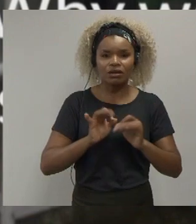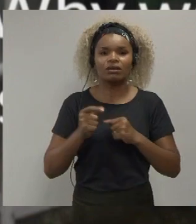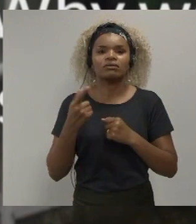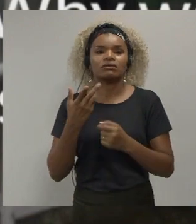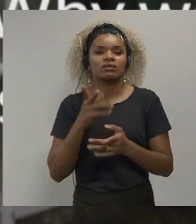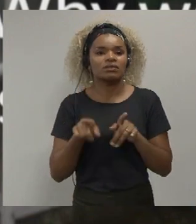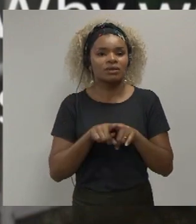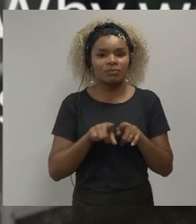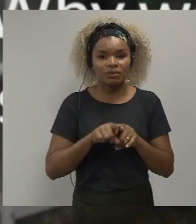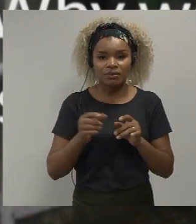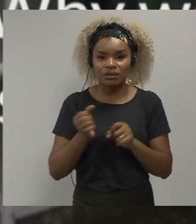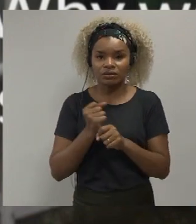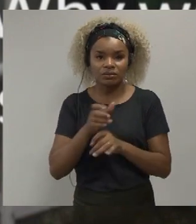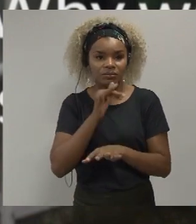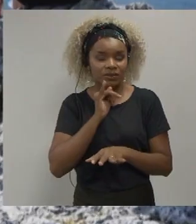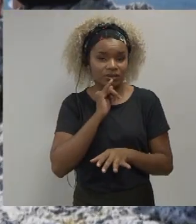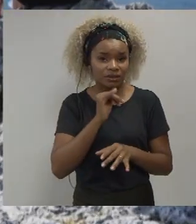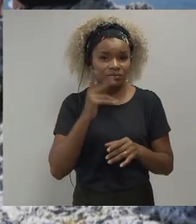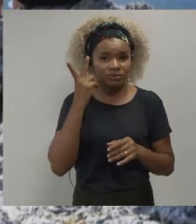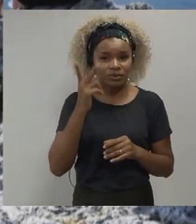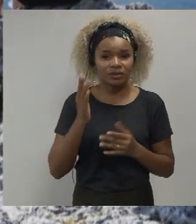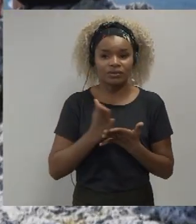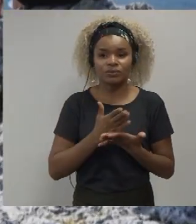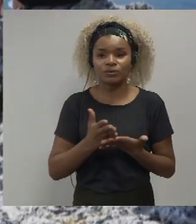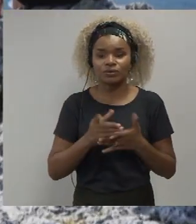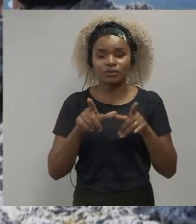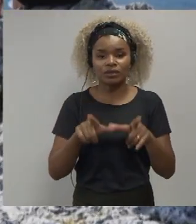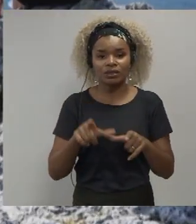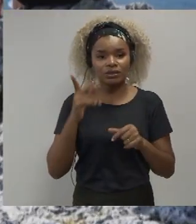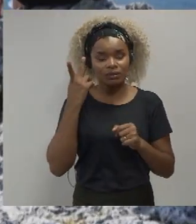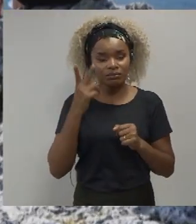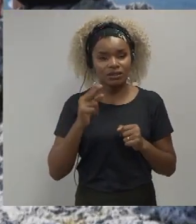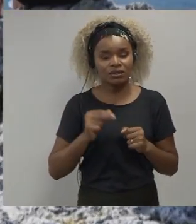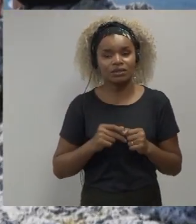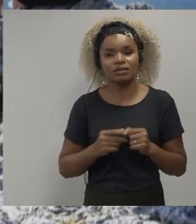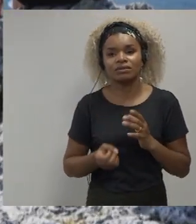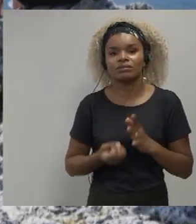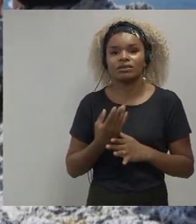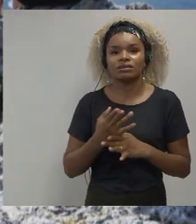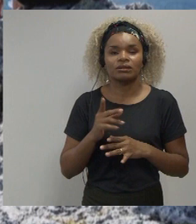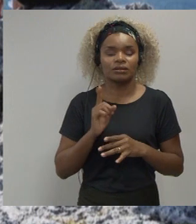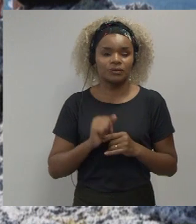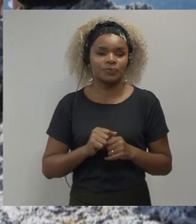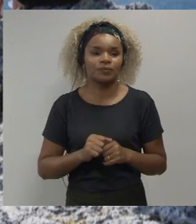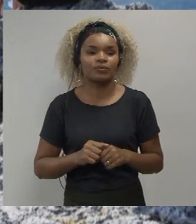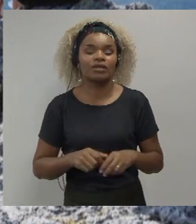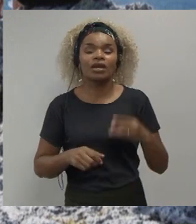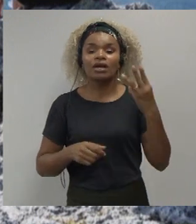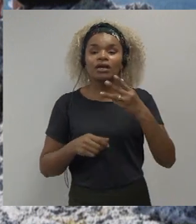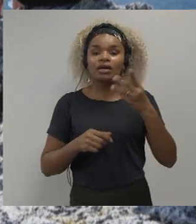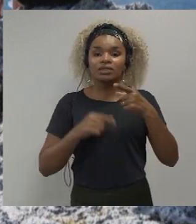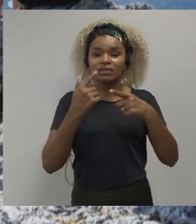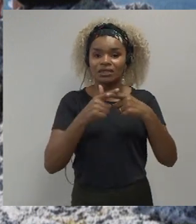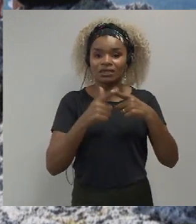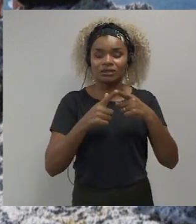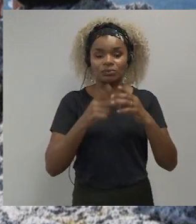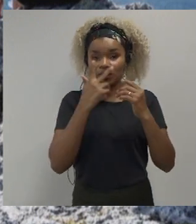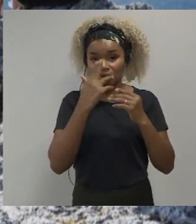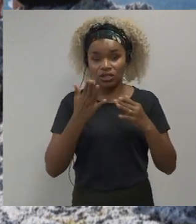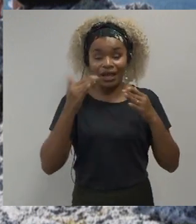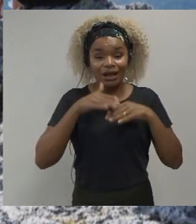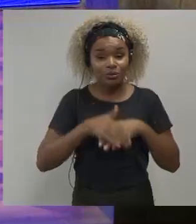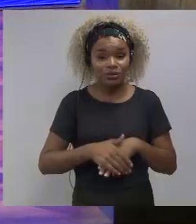built for example the third the third reason why humility and agency